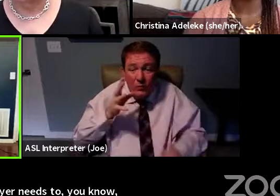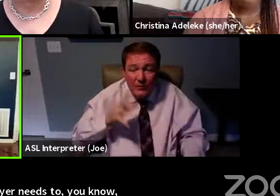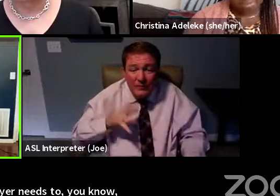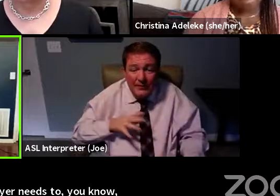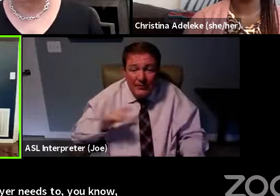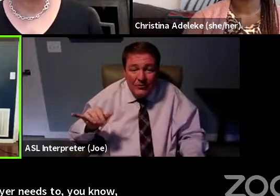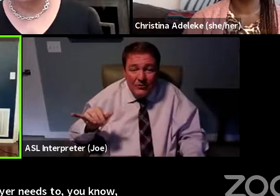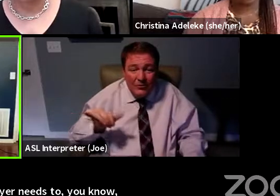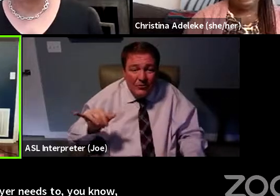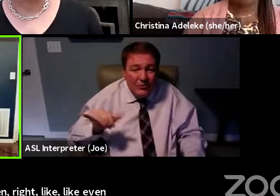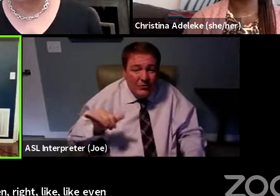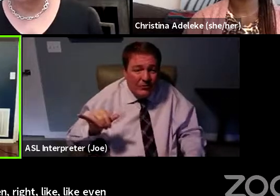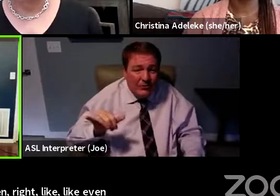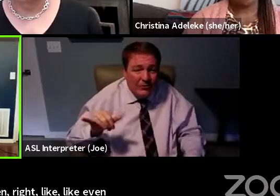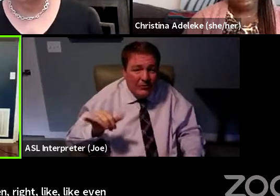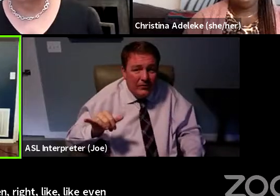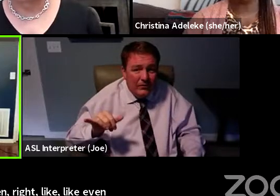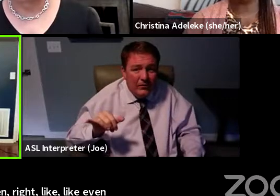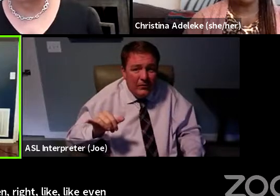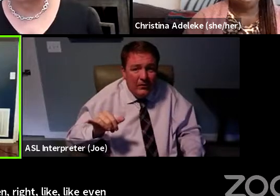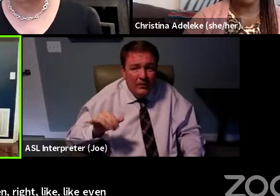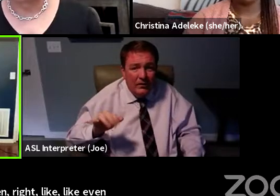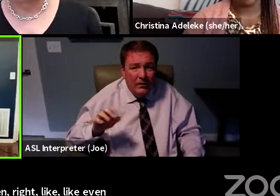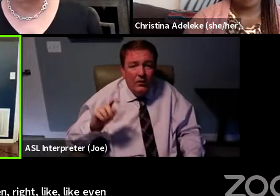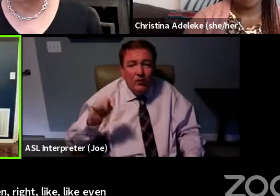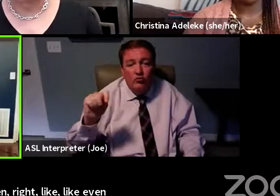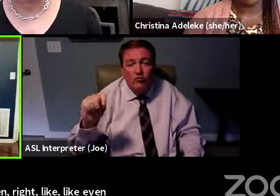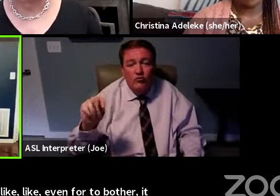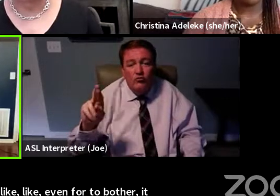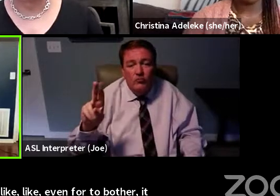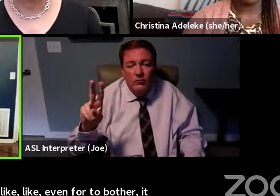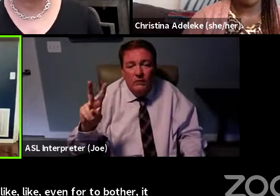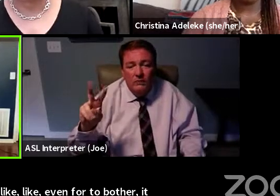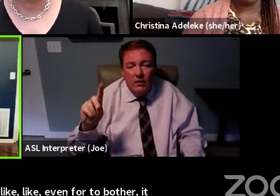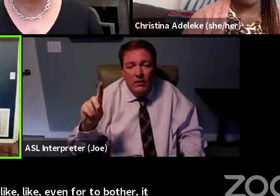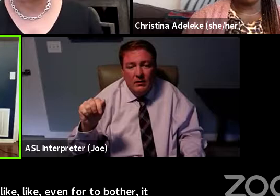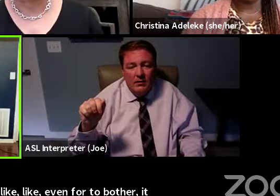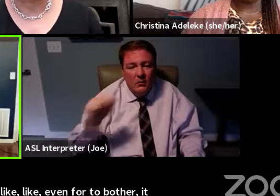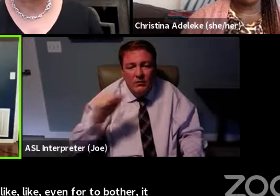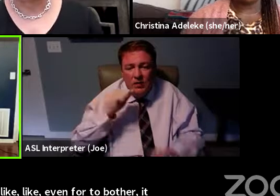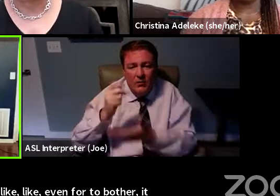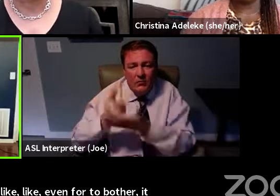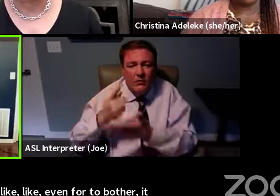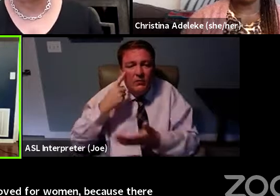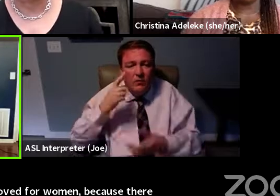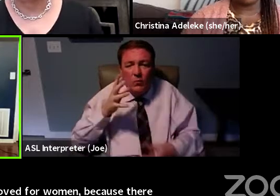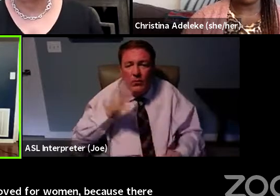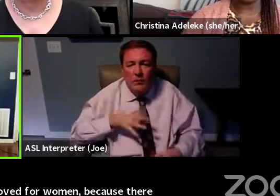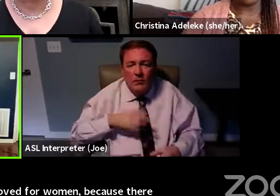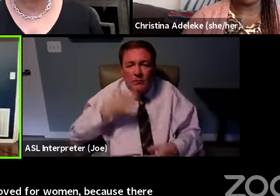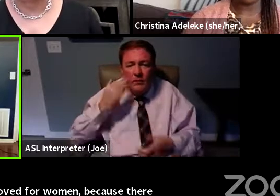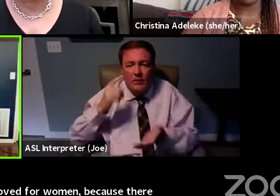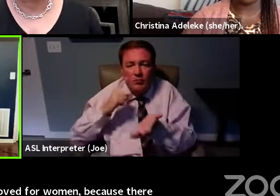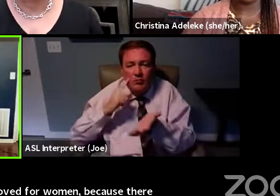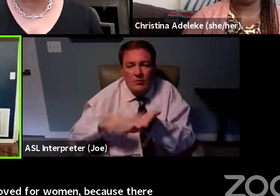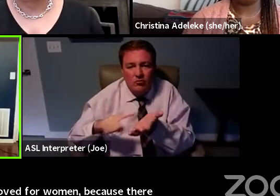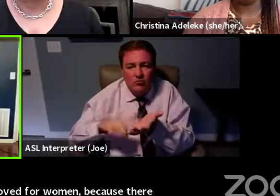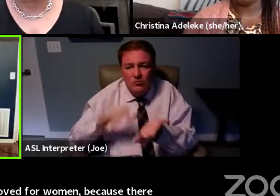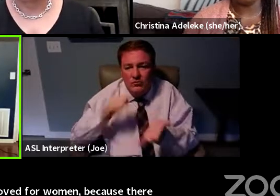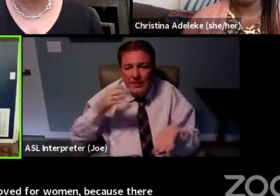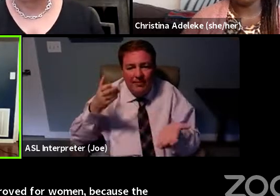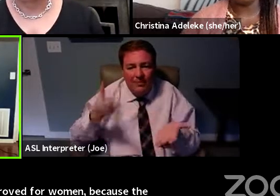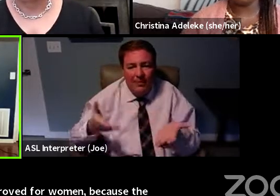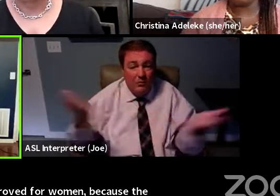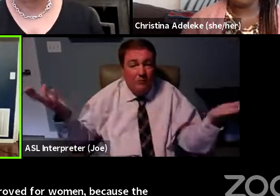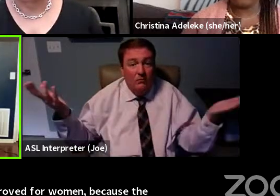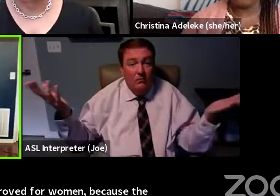right? Like, even for Trubada, it couldn't be approved for women because the research was not there, you